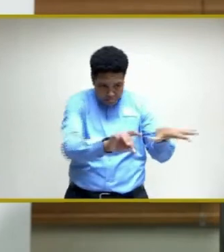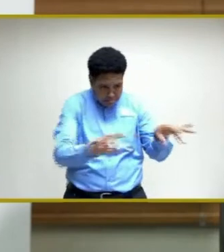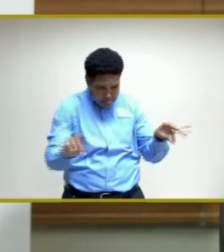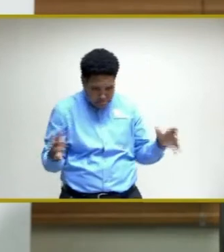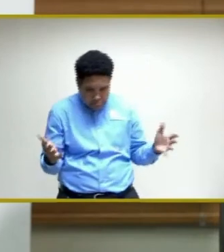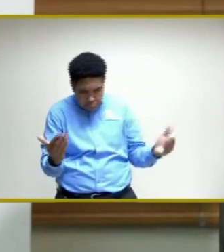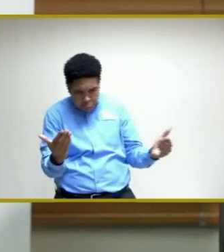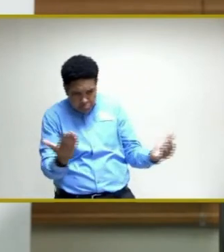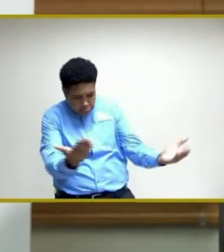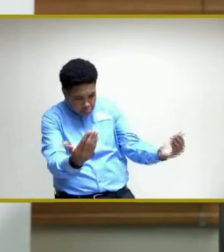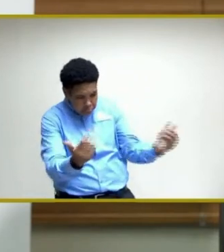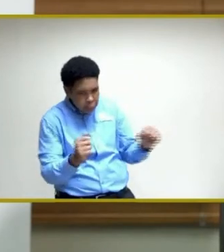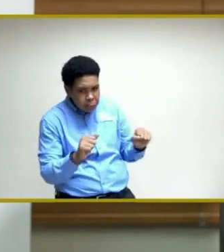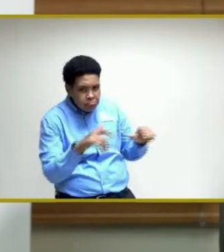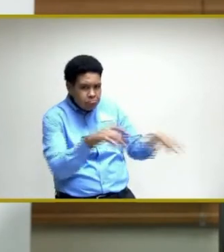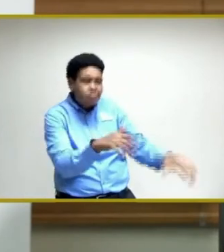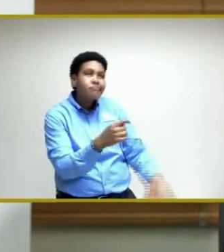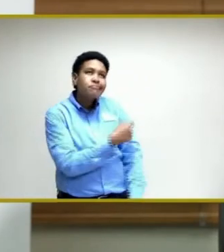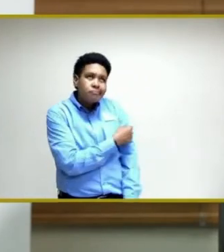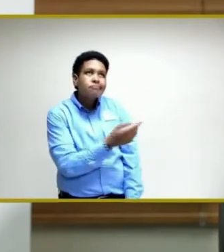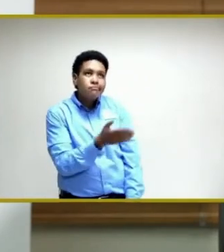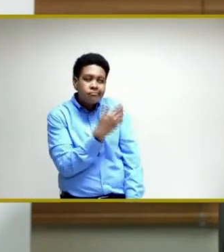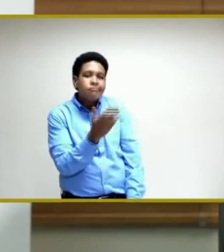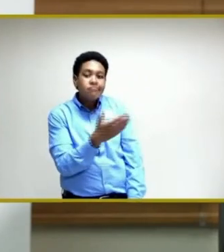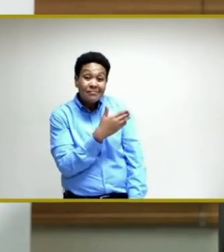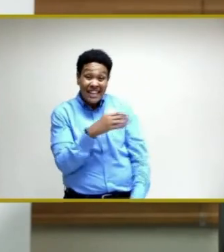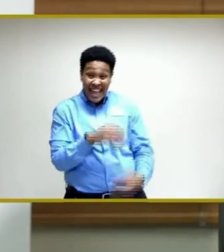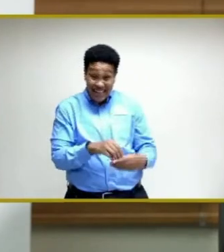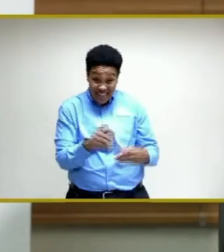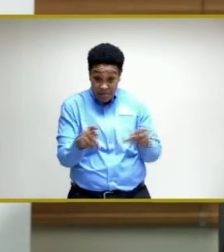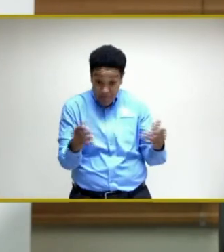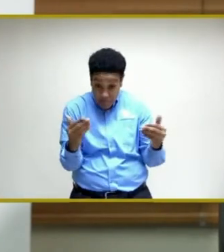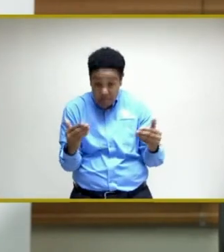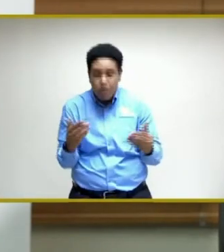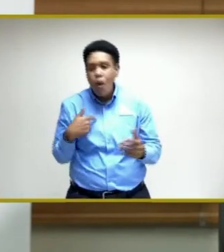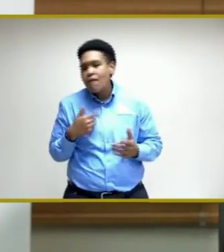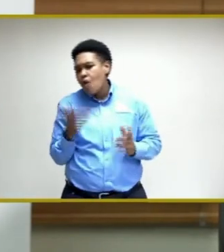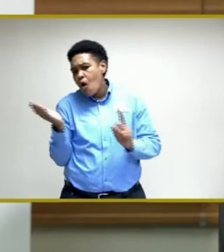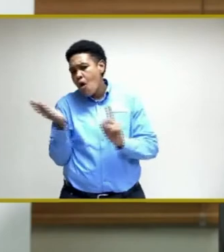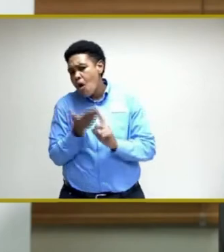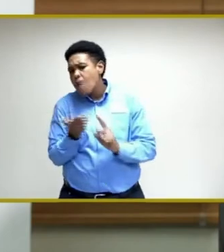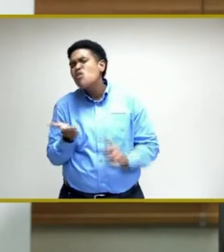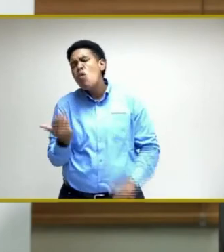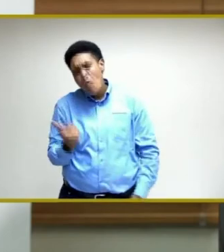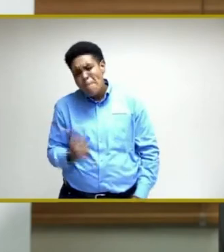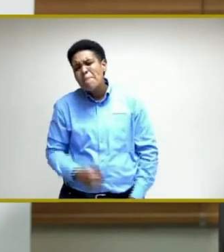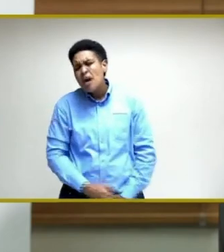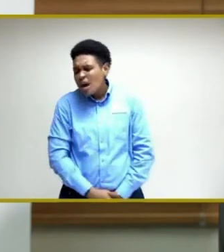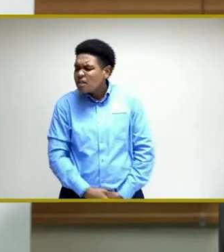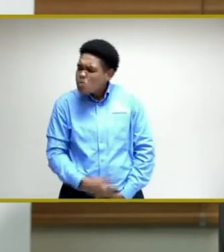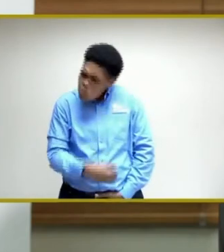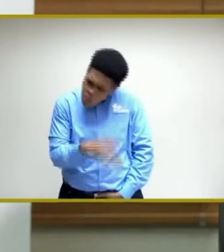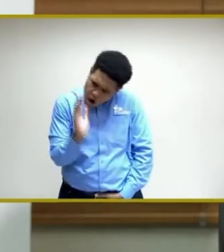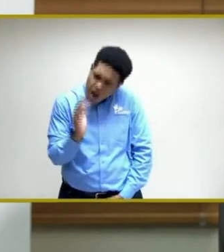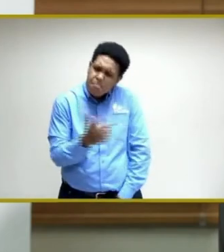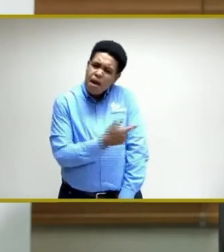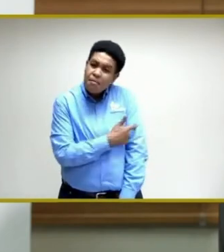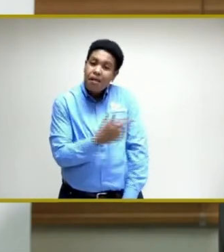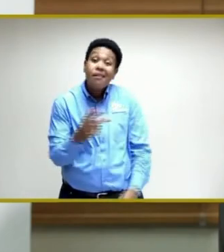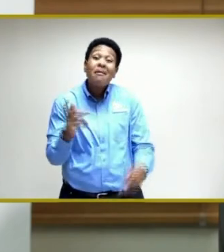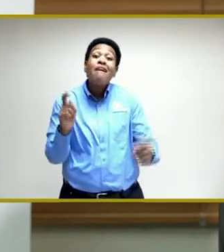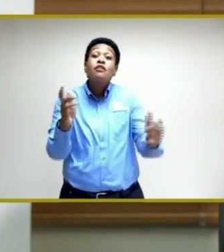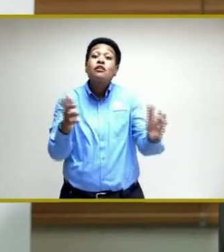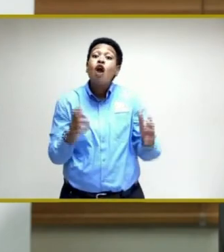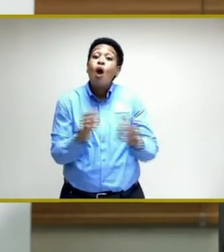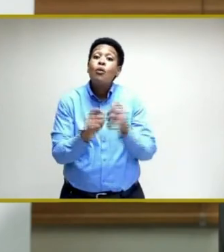mobilization, we have some convincing to do. And that is to talk to persons who either don't know, don't